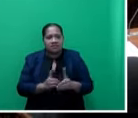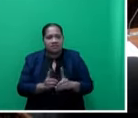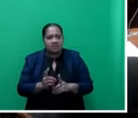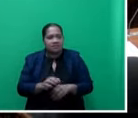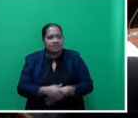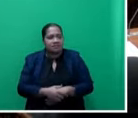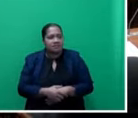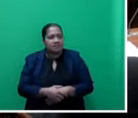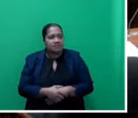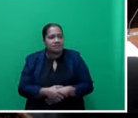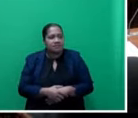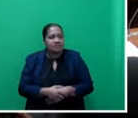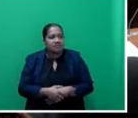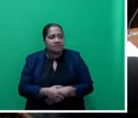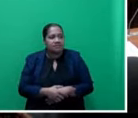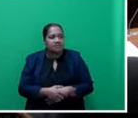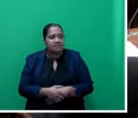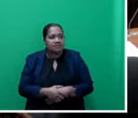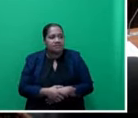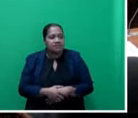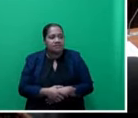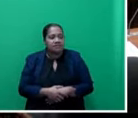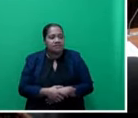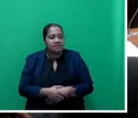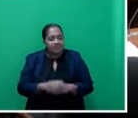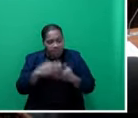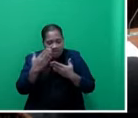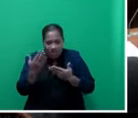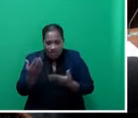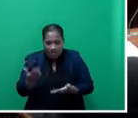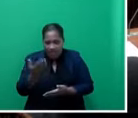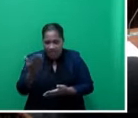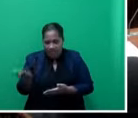Honourable Ministers Ineer Sirweeratu, you have the floor.